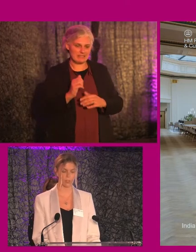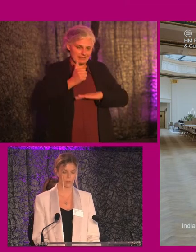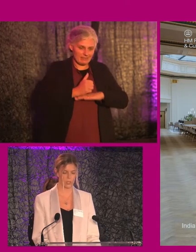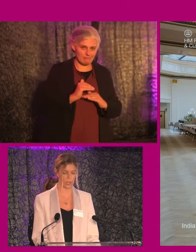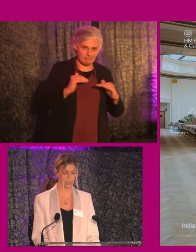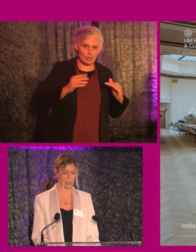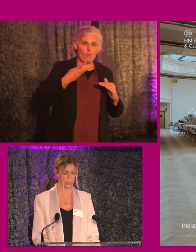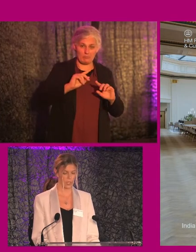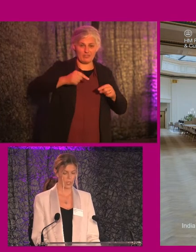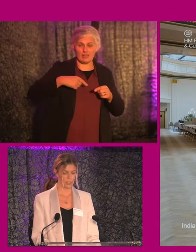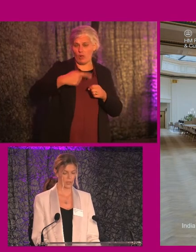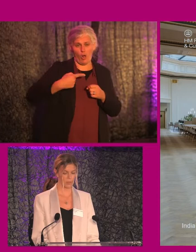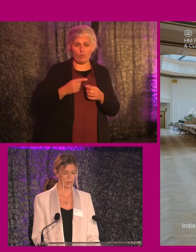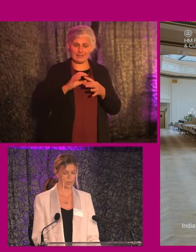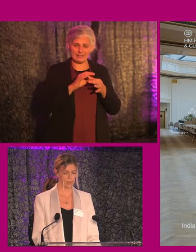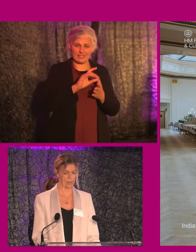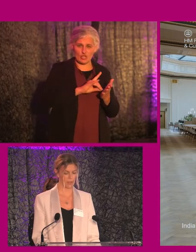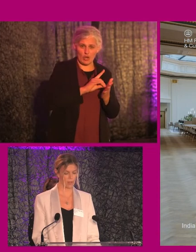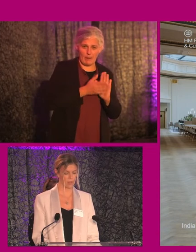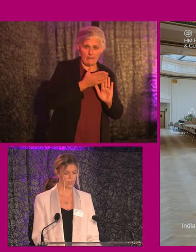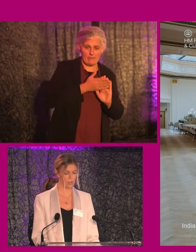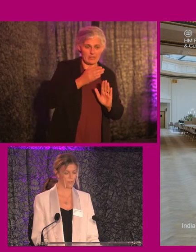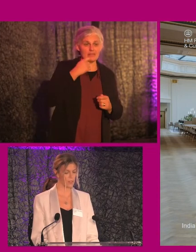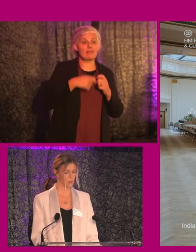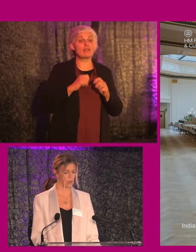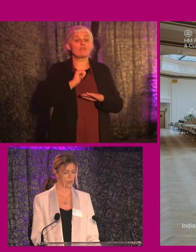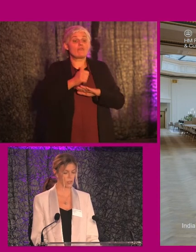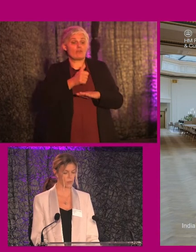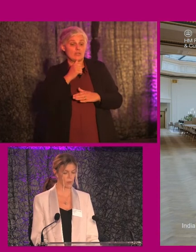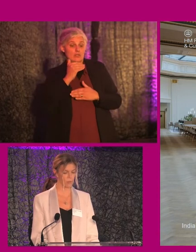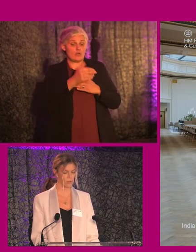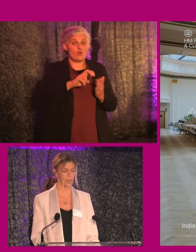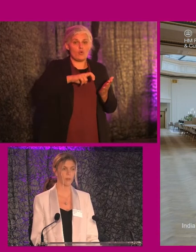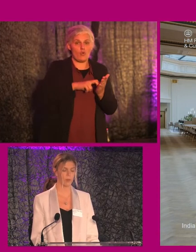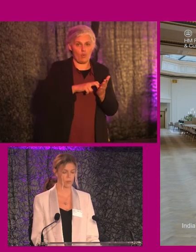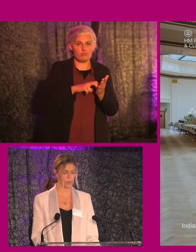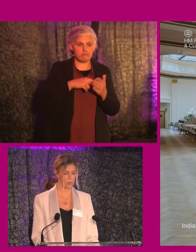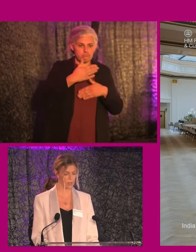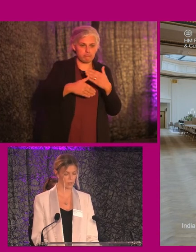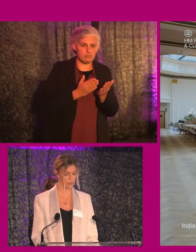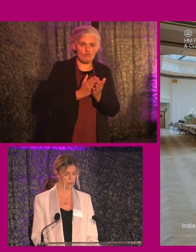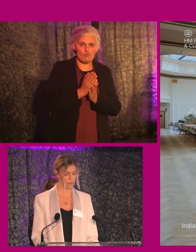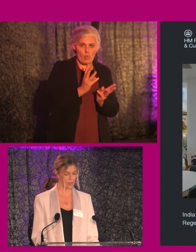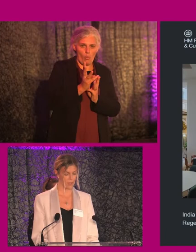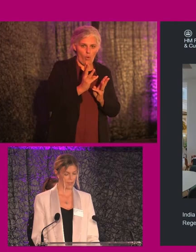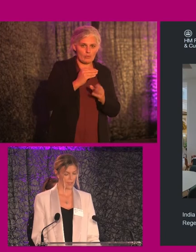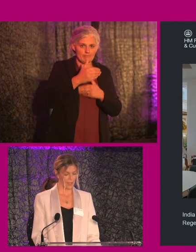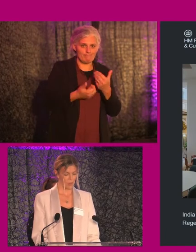always going to be a challenge. To add some spice to that, the original phase one contractor went bust halfway through these works.